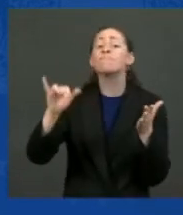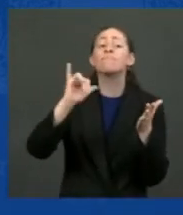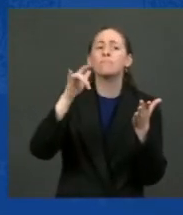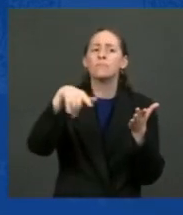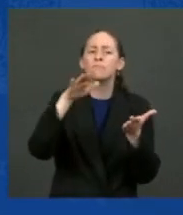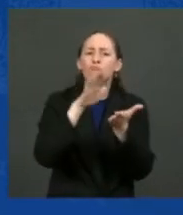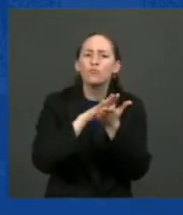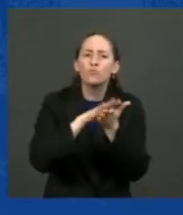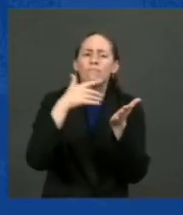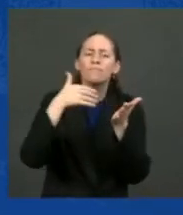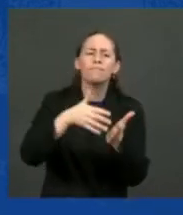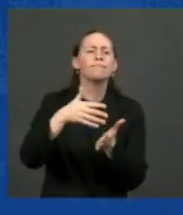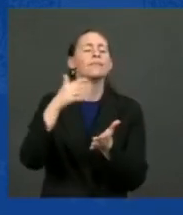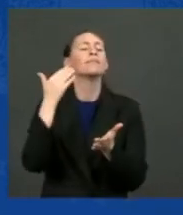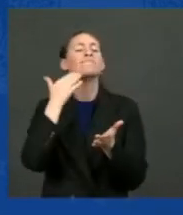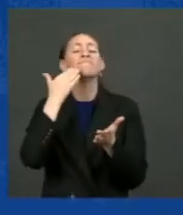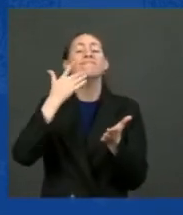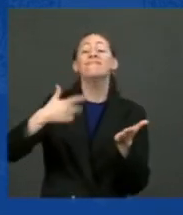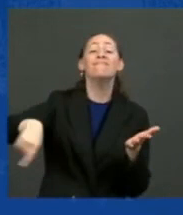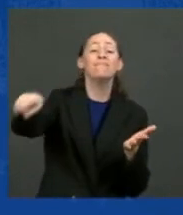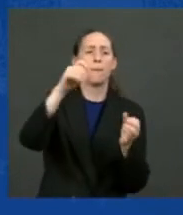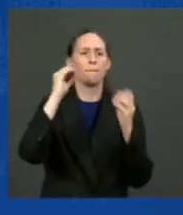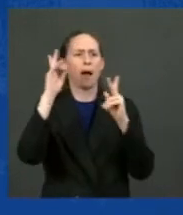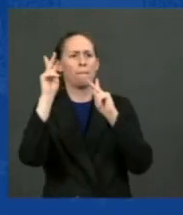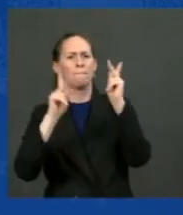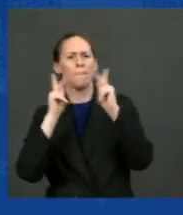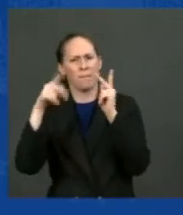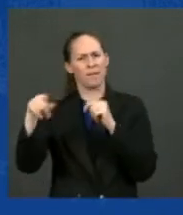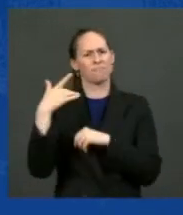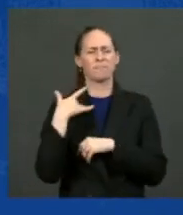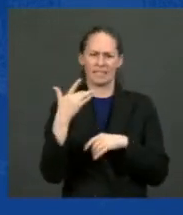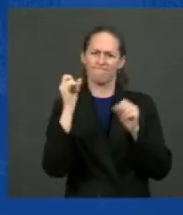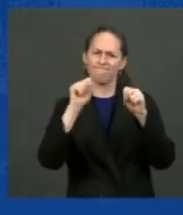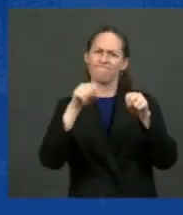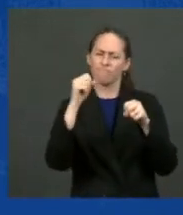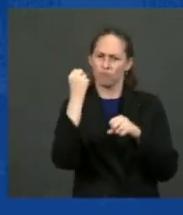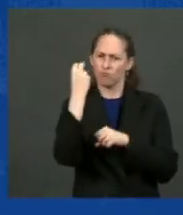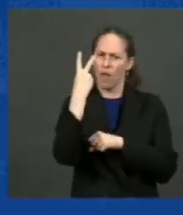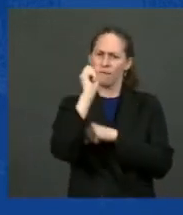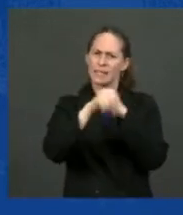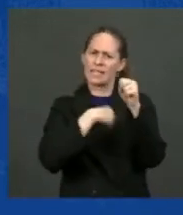Corn pop has not come up yet. to 12 years of free public education.